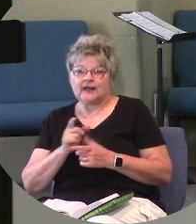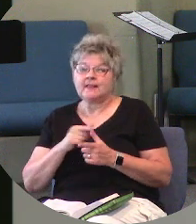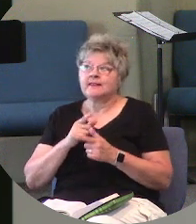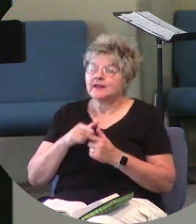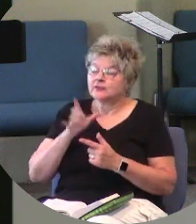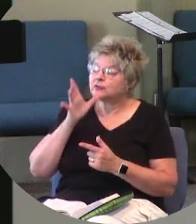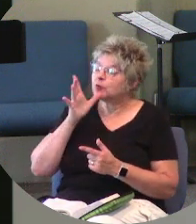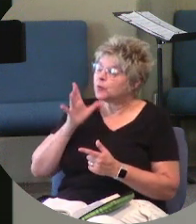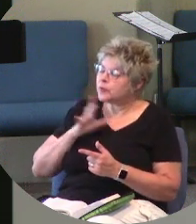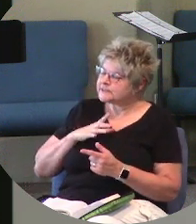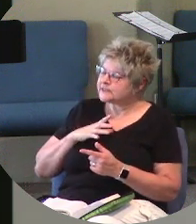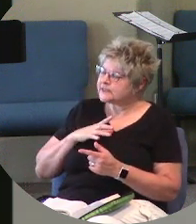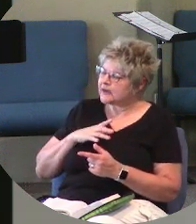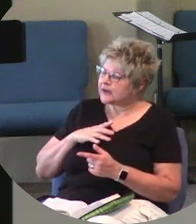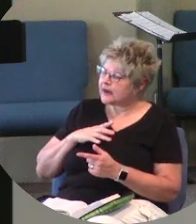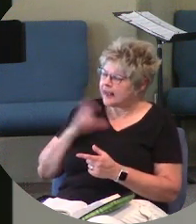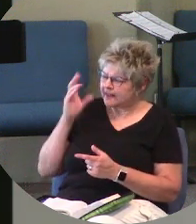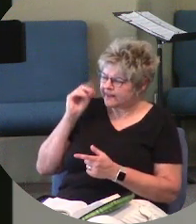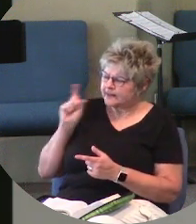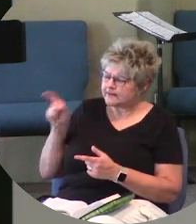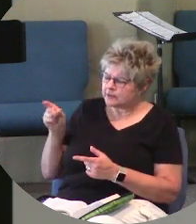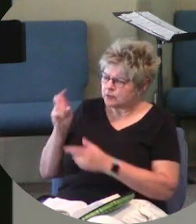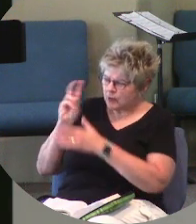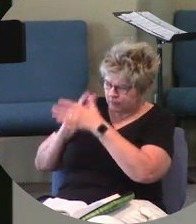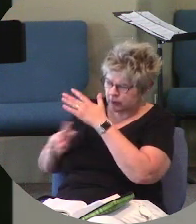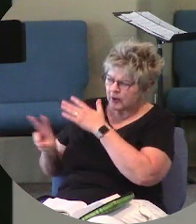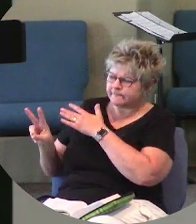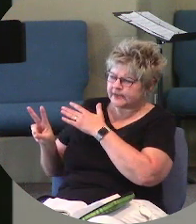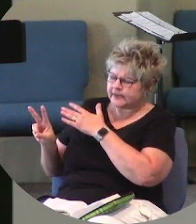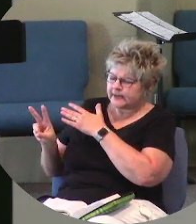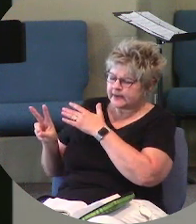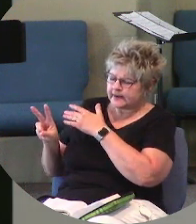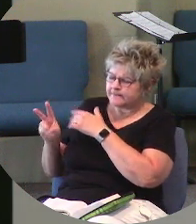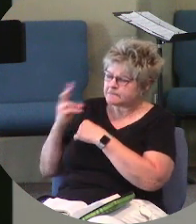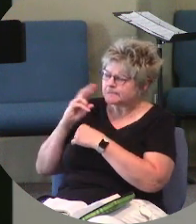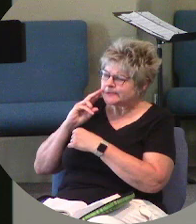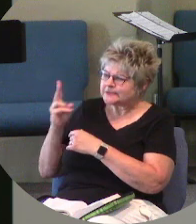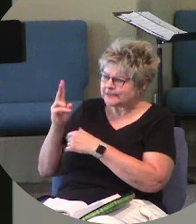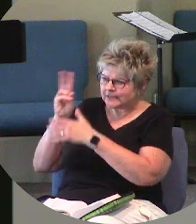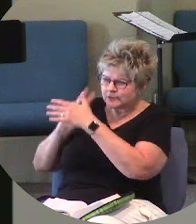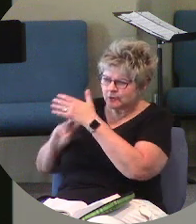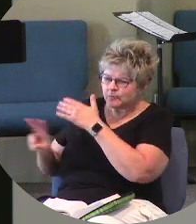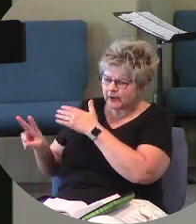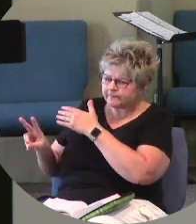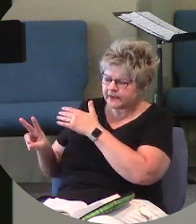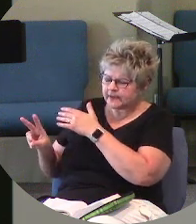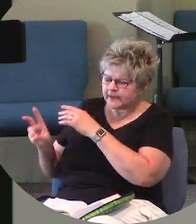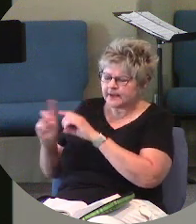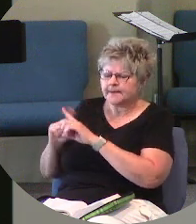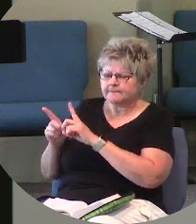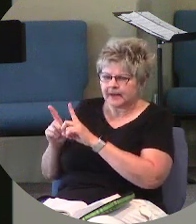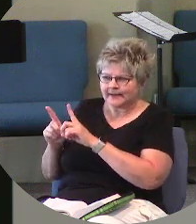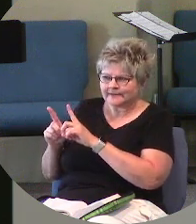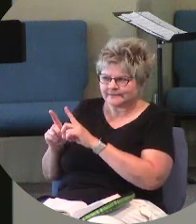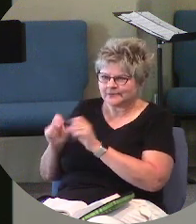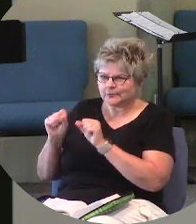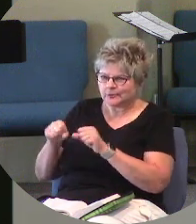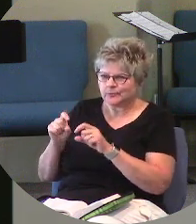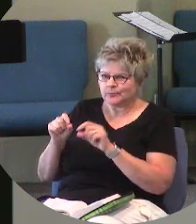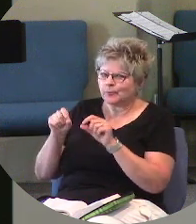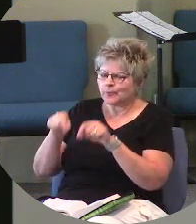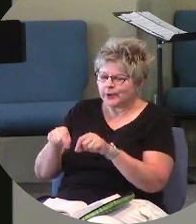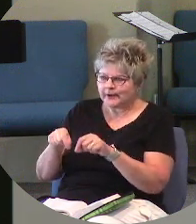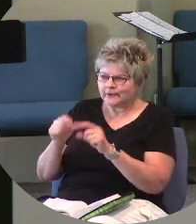said, I think you're a prophet. I perceive you're a prophet. But there can be a but here. Okay?